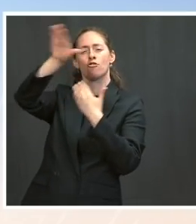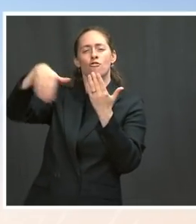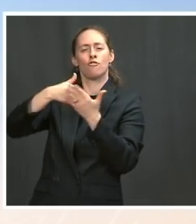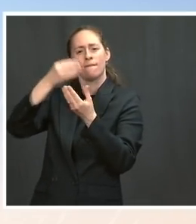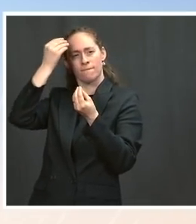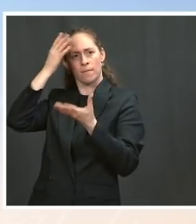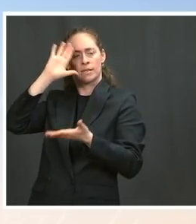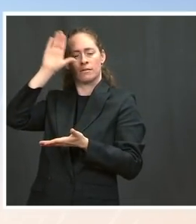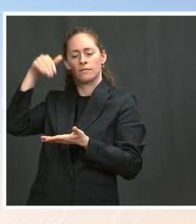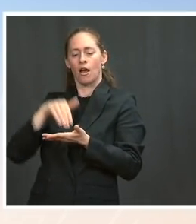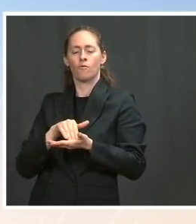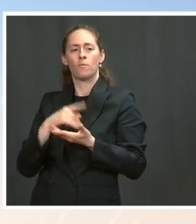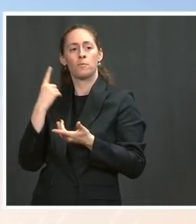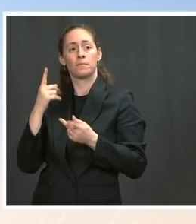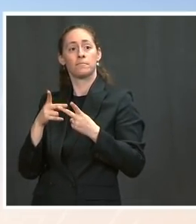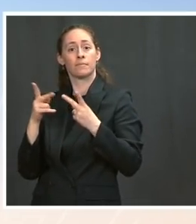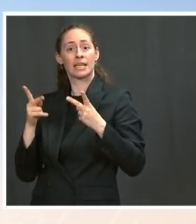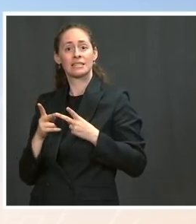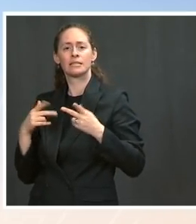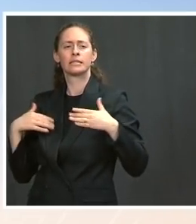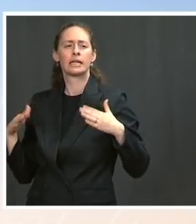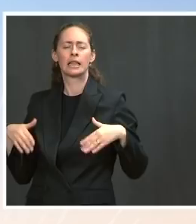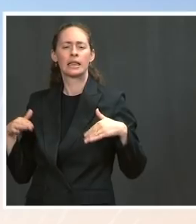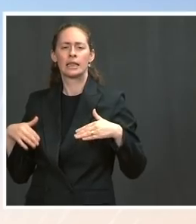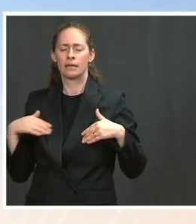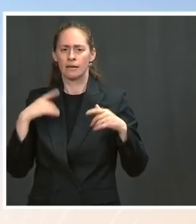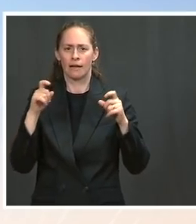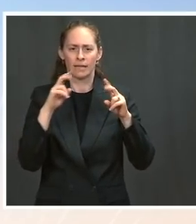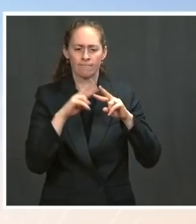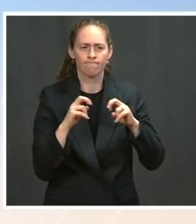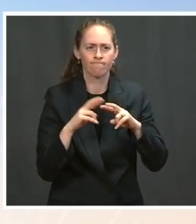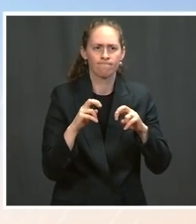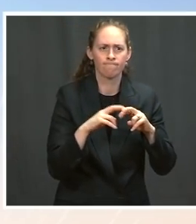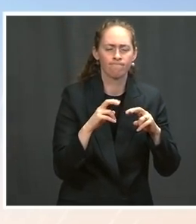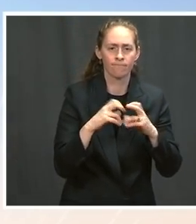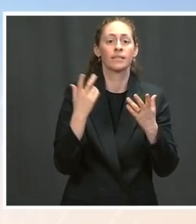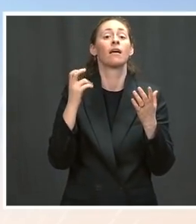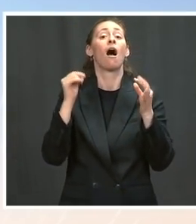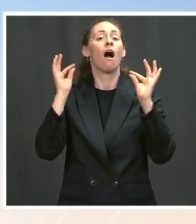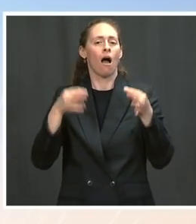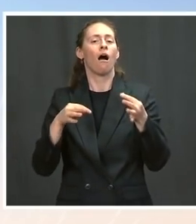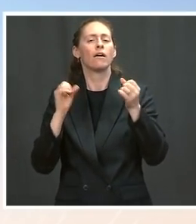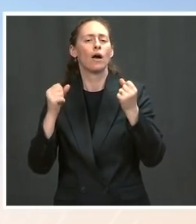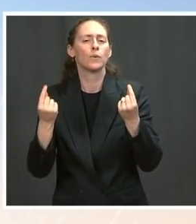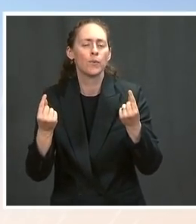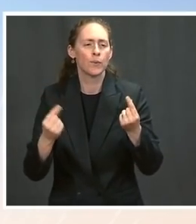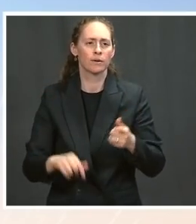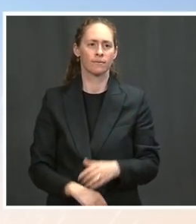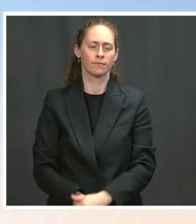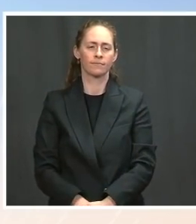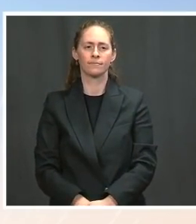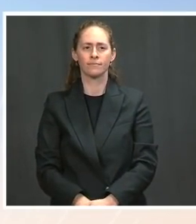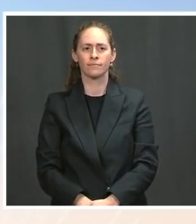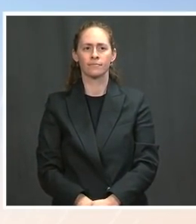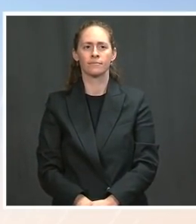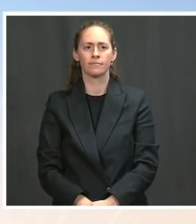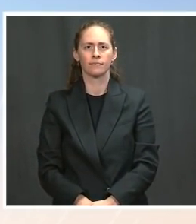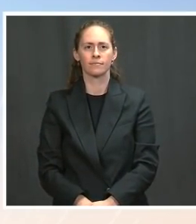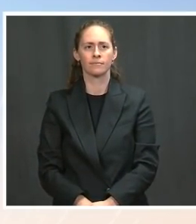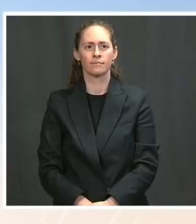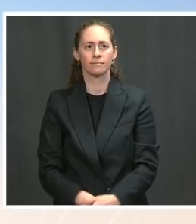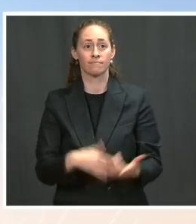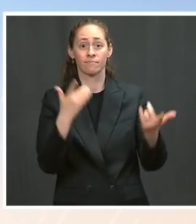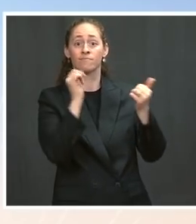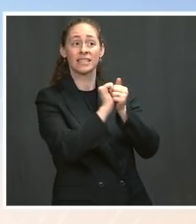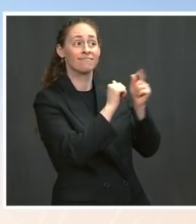board and see if there are patterns. So that's a way we are approaching it. And I can't obviously assess how that compares with past administrations. The Just one last